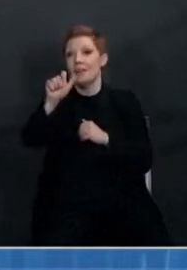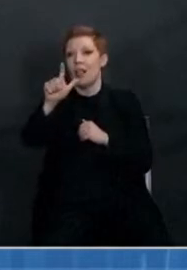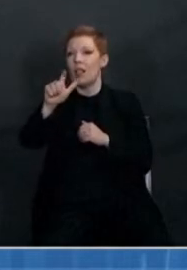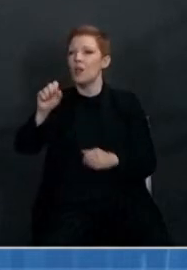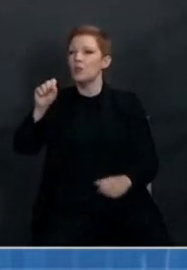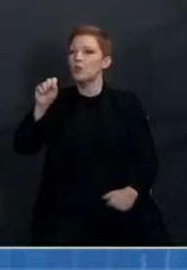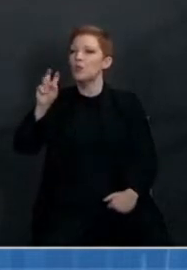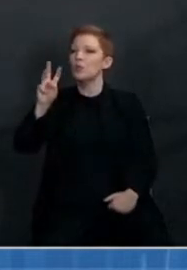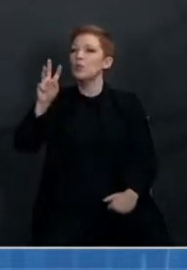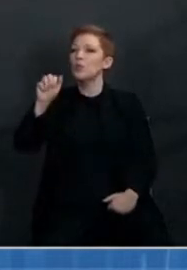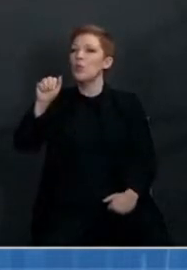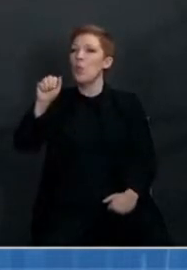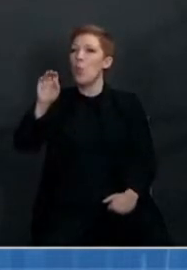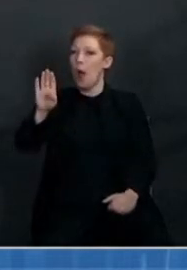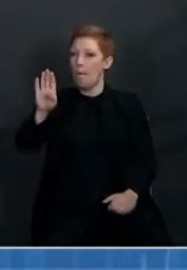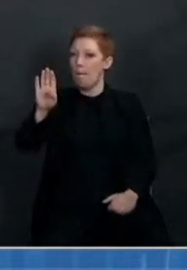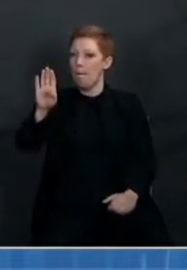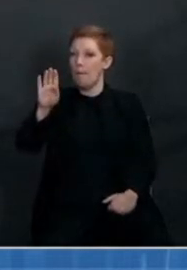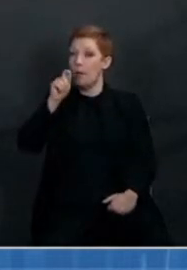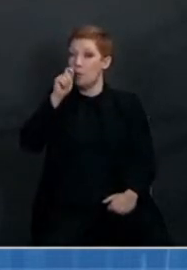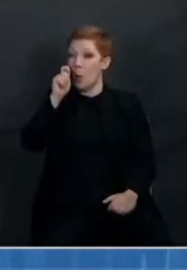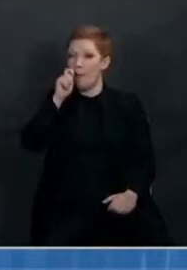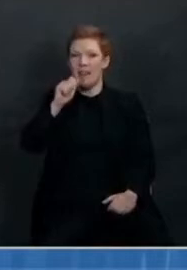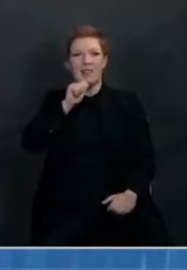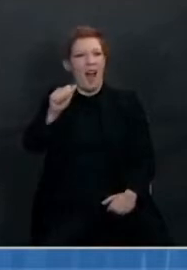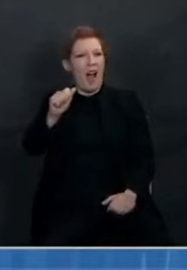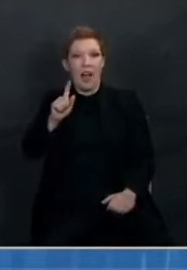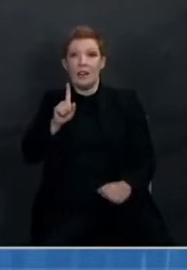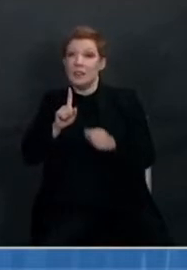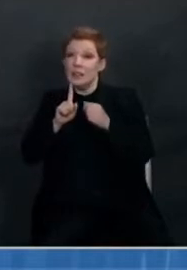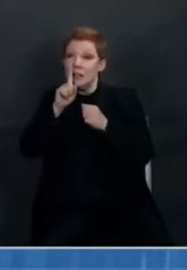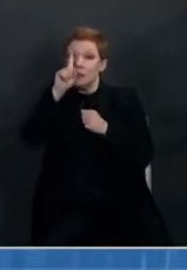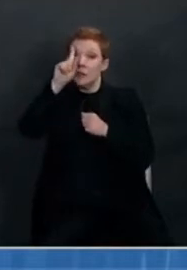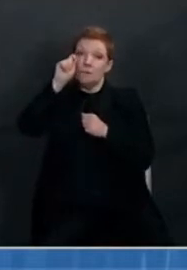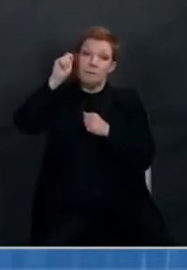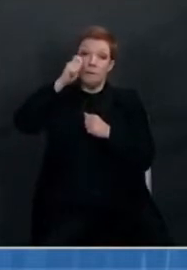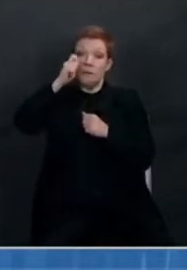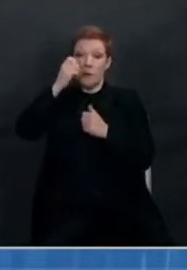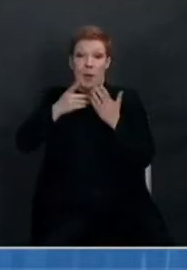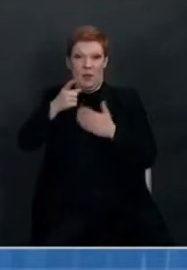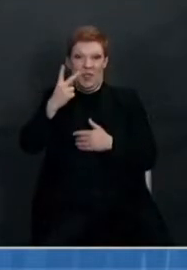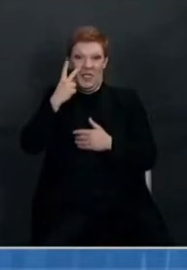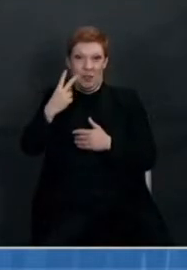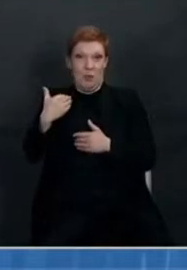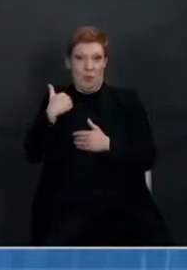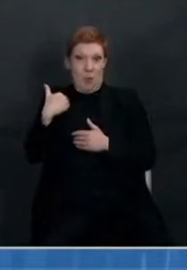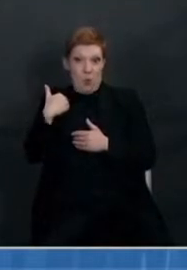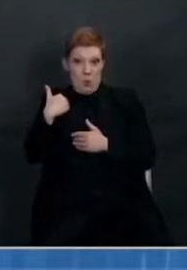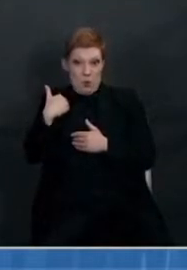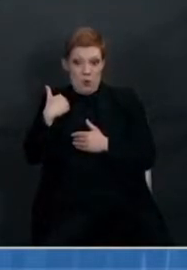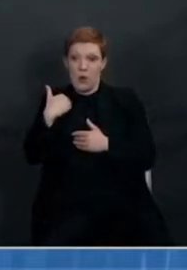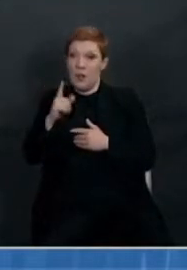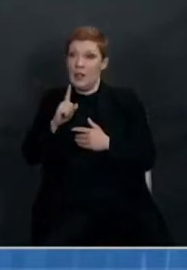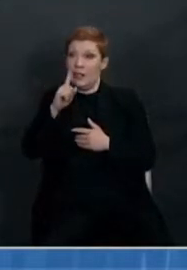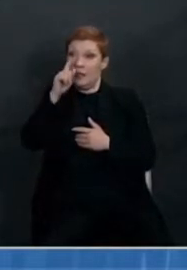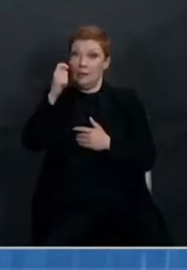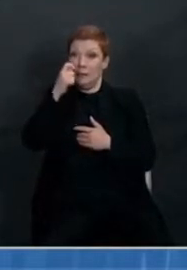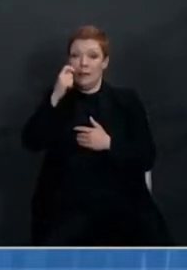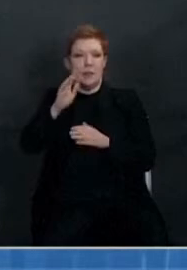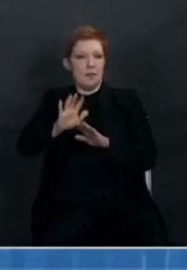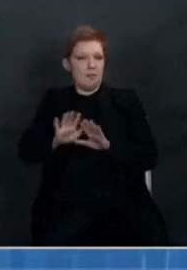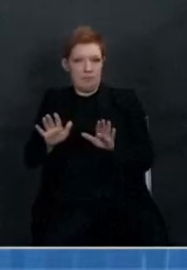the long nasopharyngeal swab that people may have seen on the news. After you take the swab,